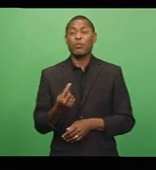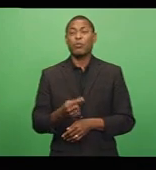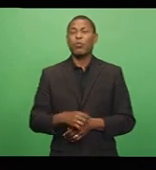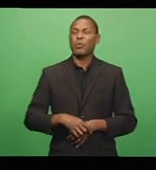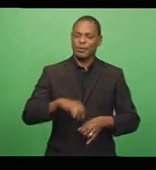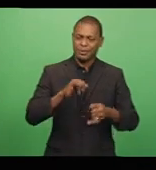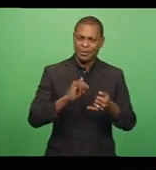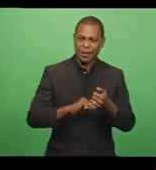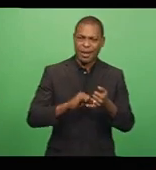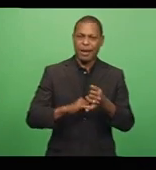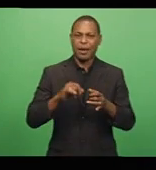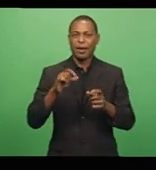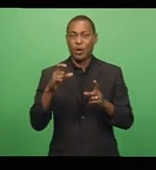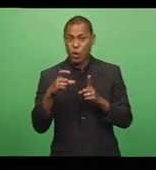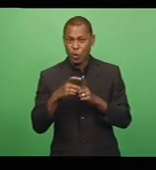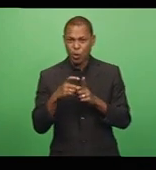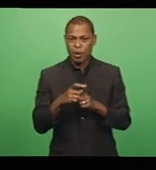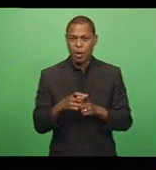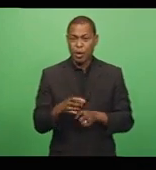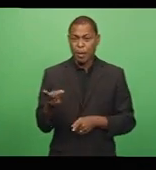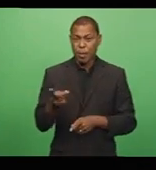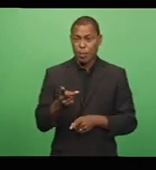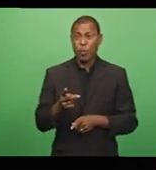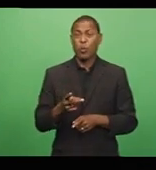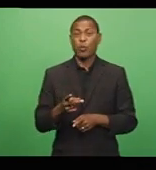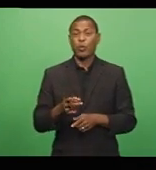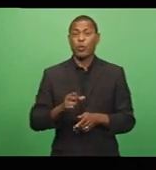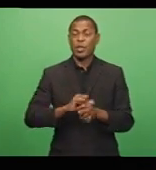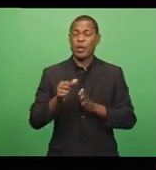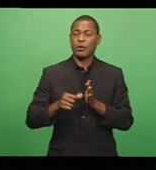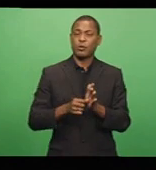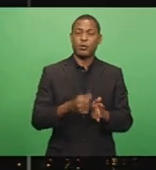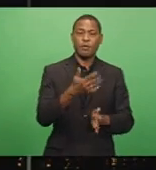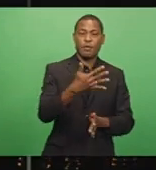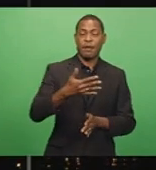and daughter who are aged five and nine respectfully.